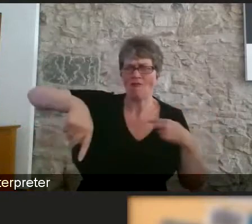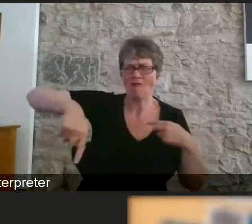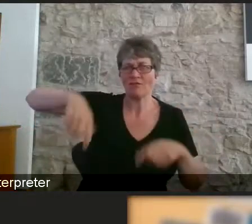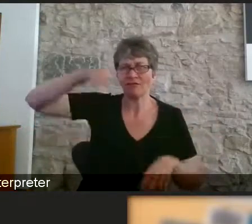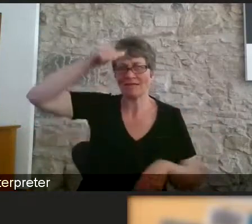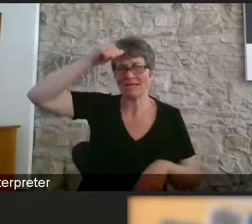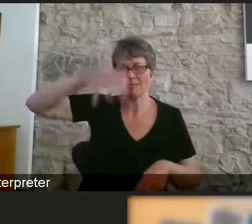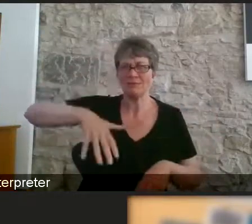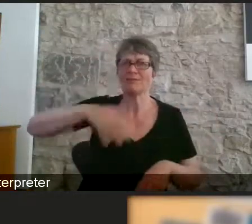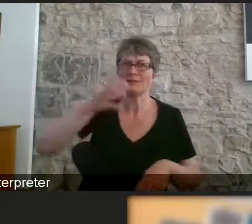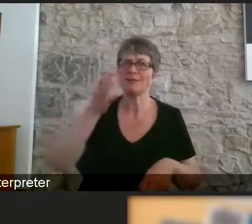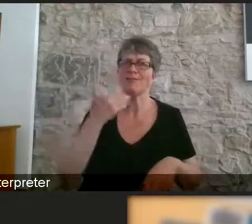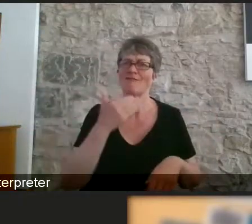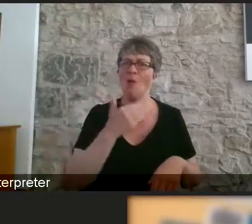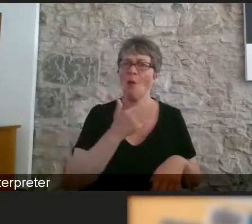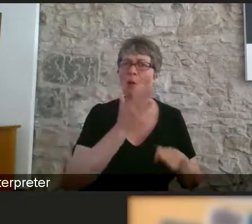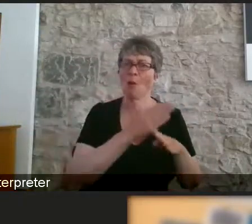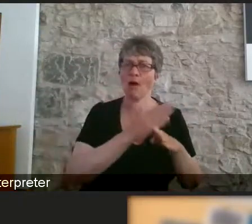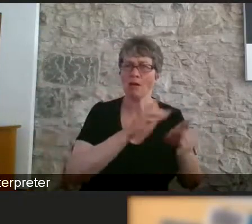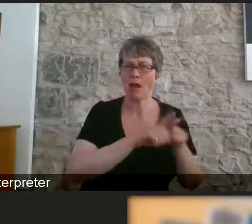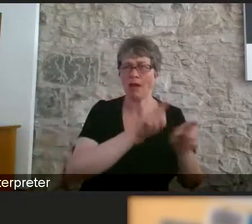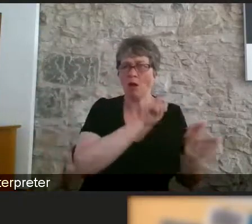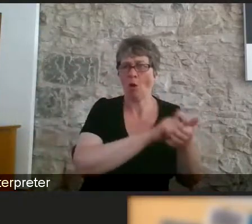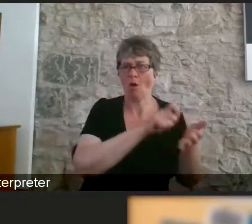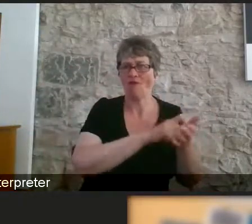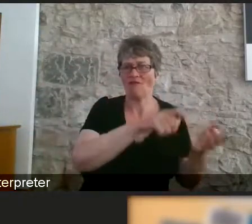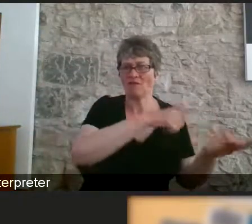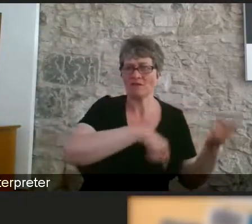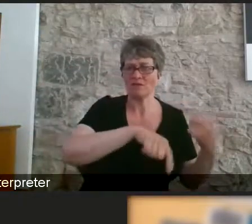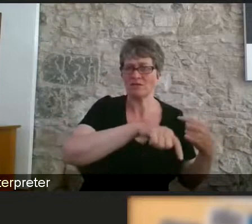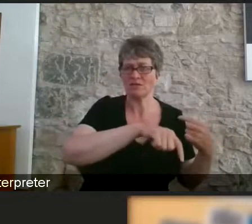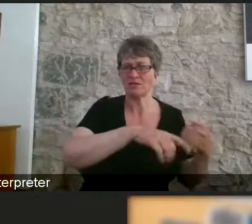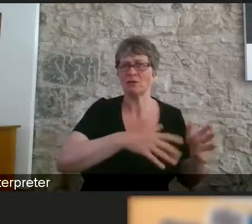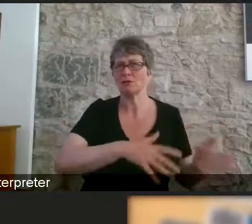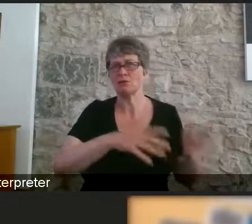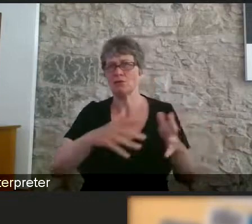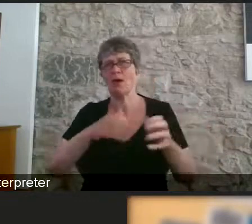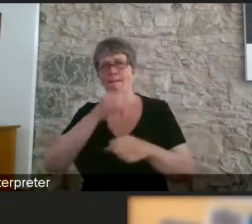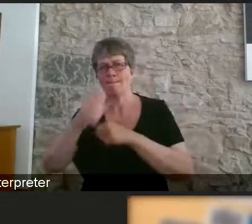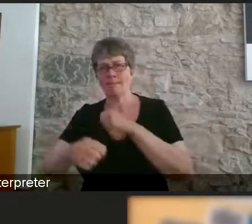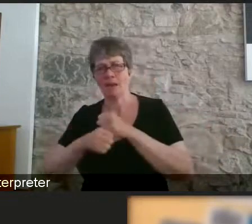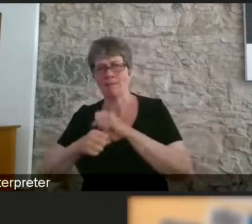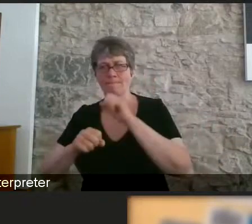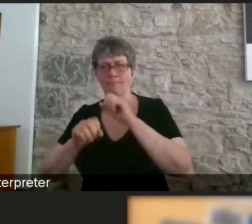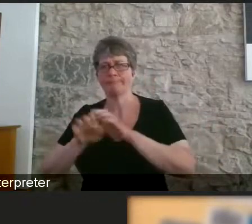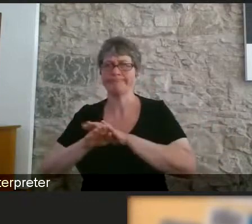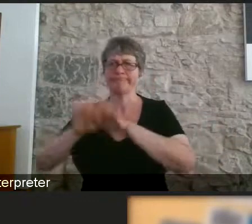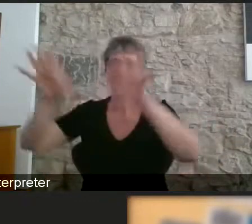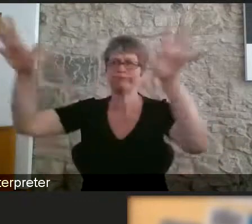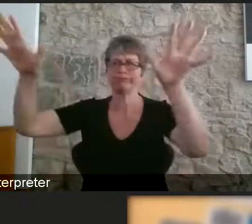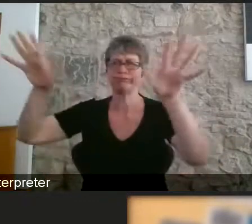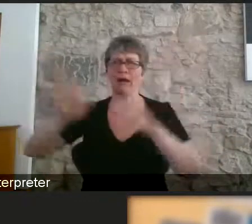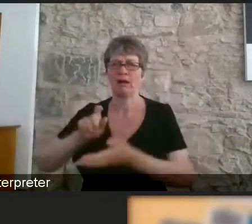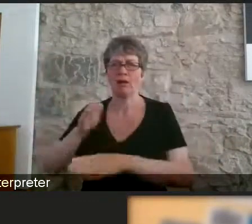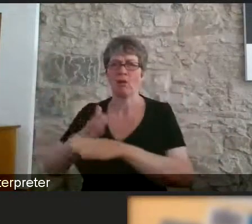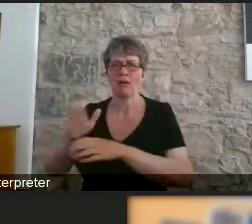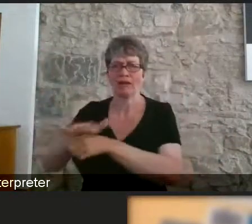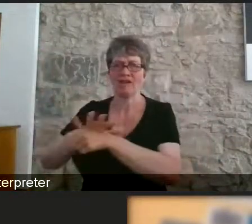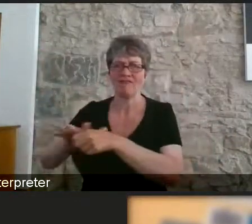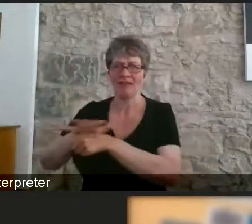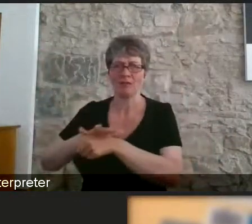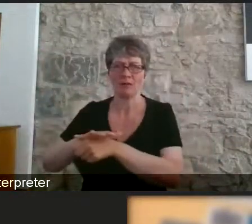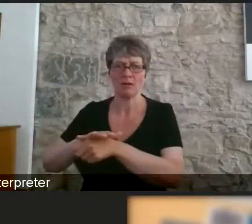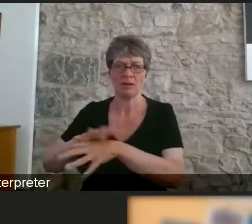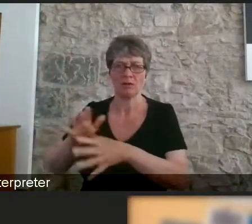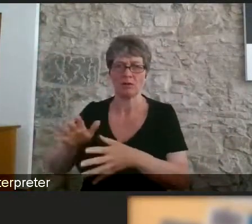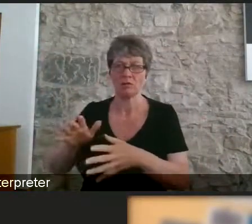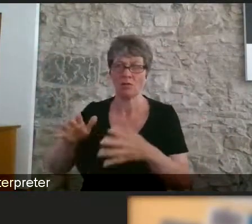working environments to distributed working environments, which is what I was typically used to write through to disperse. were all in